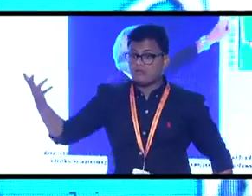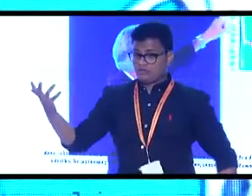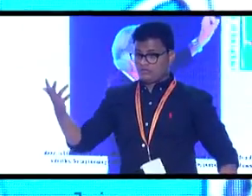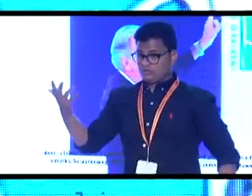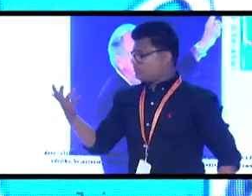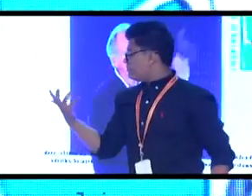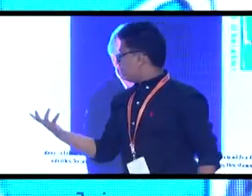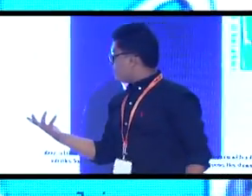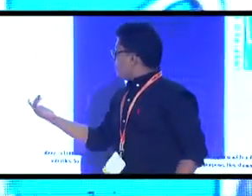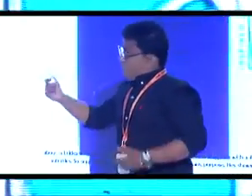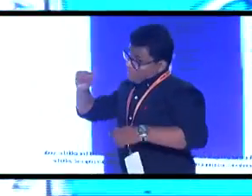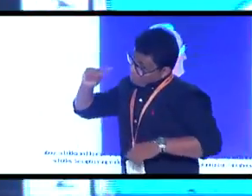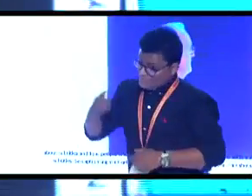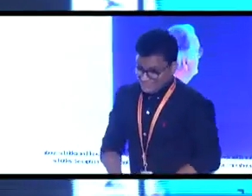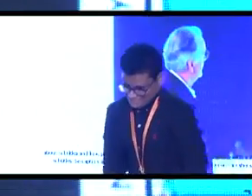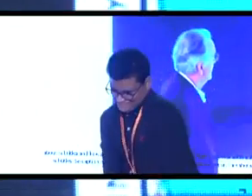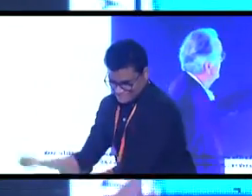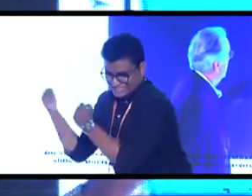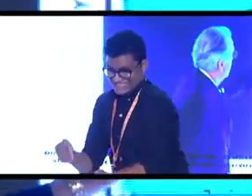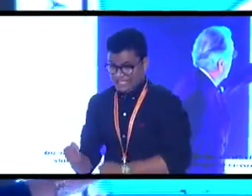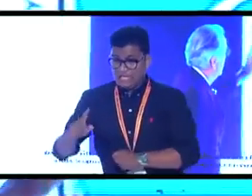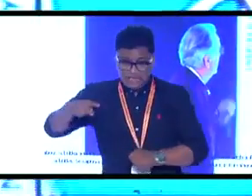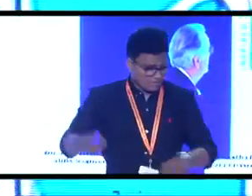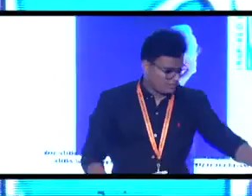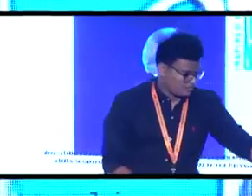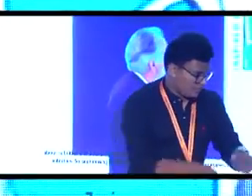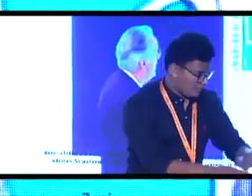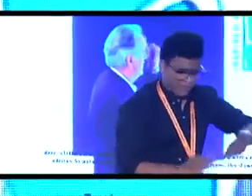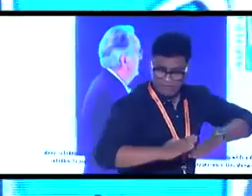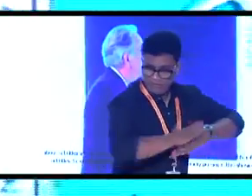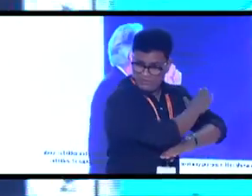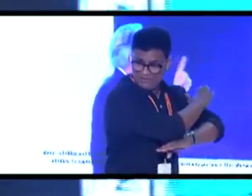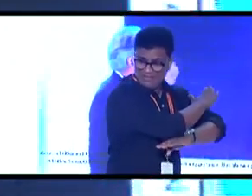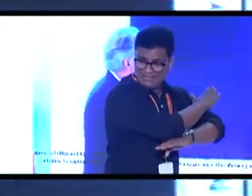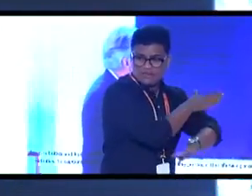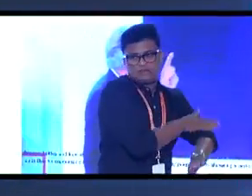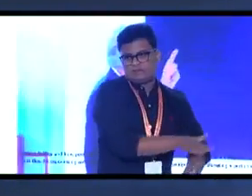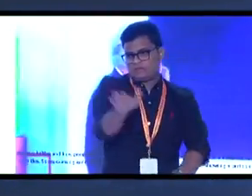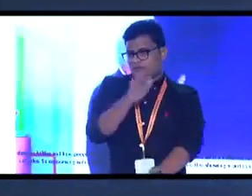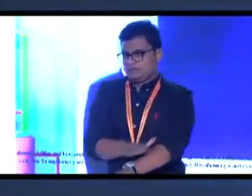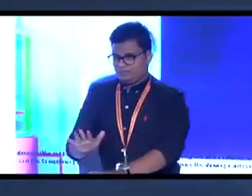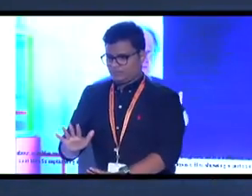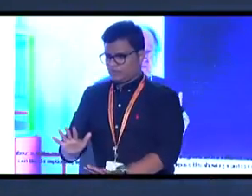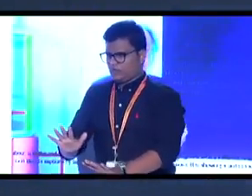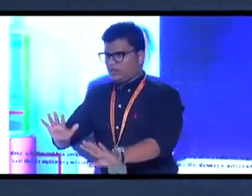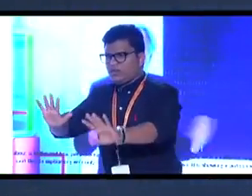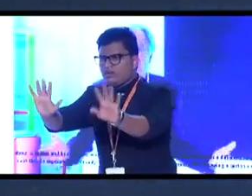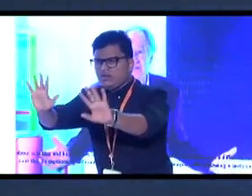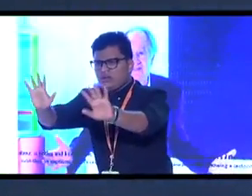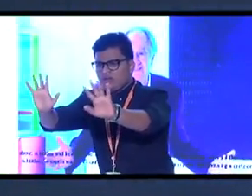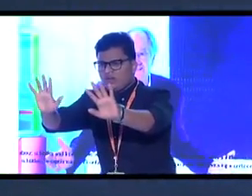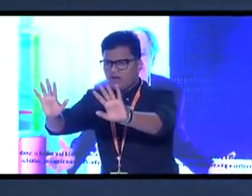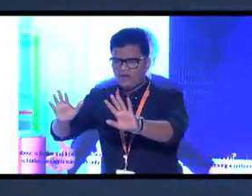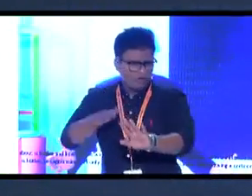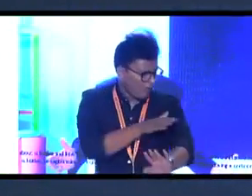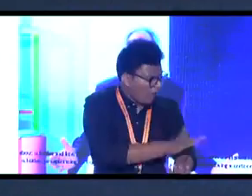clear the ramp for you. The kid in the wheelchair says, but if you shovel the ramp, we can all